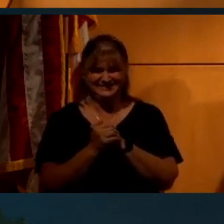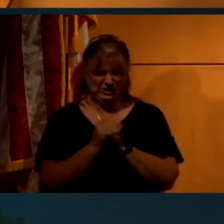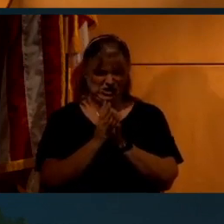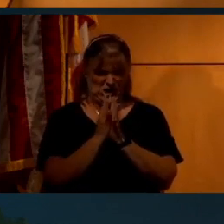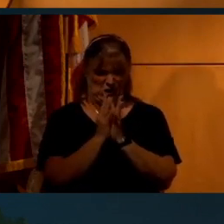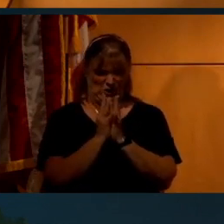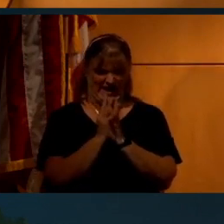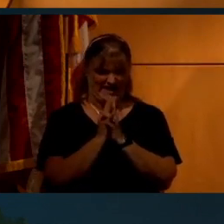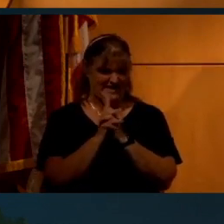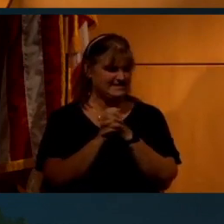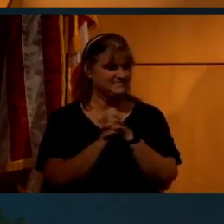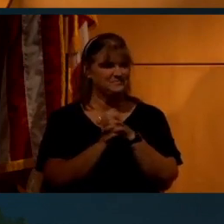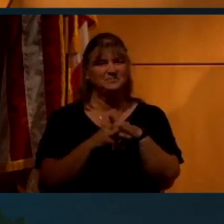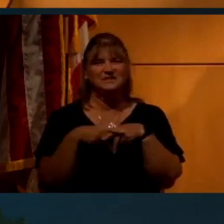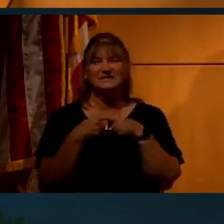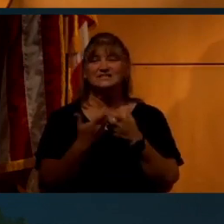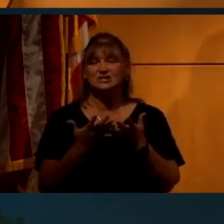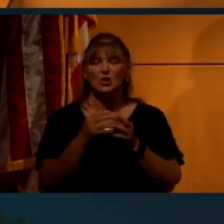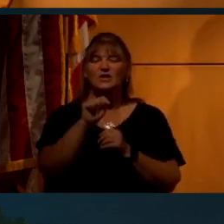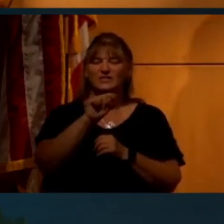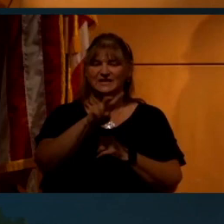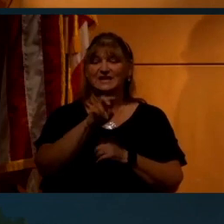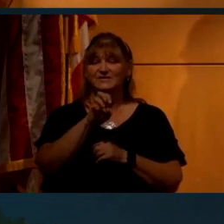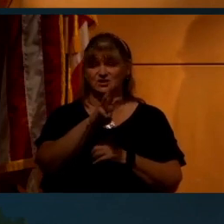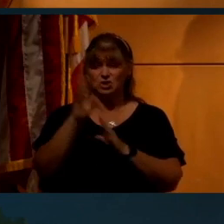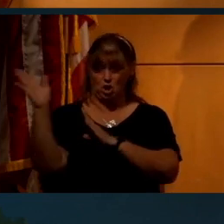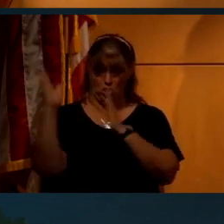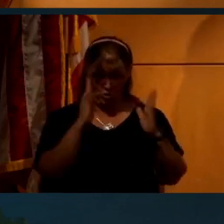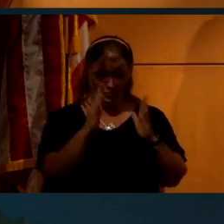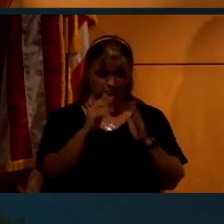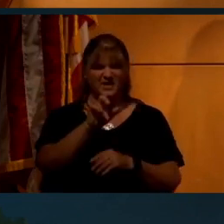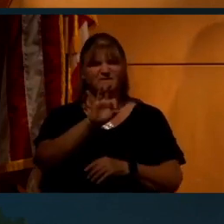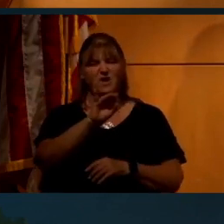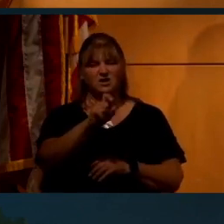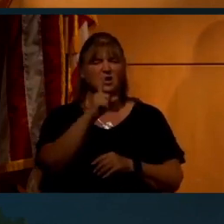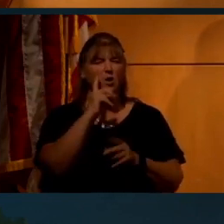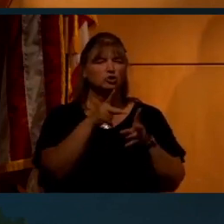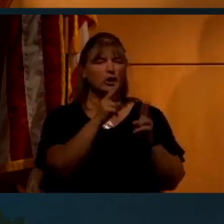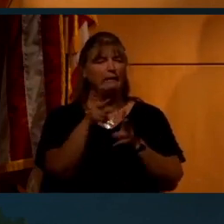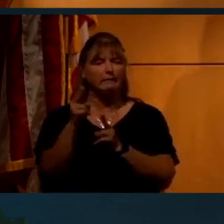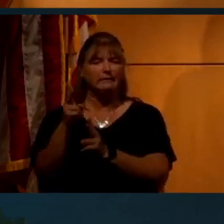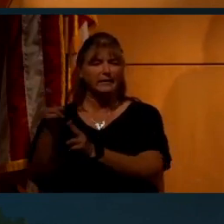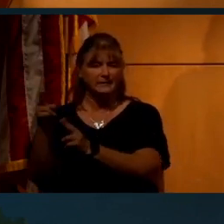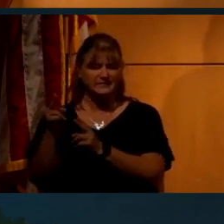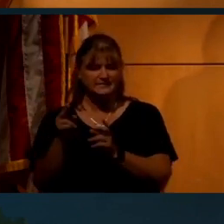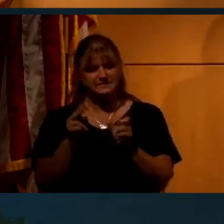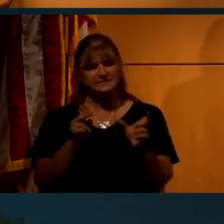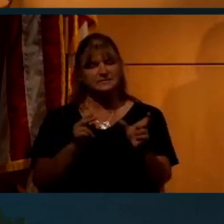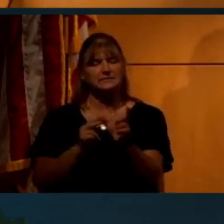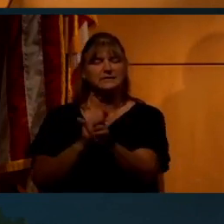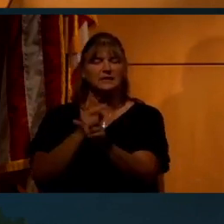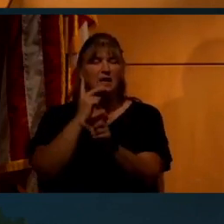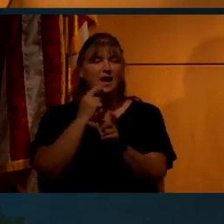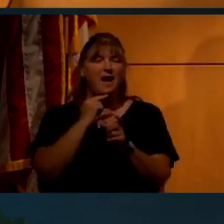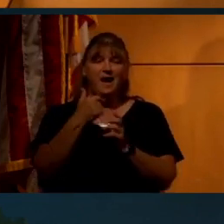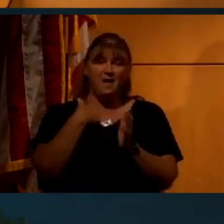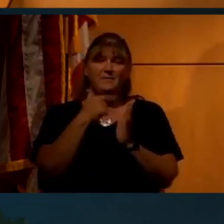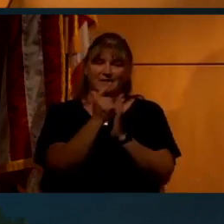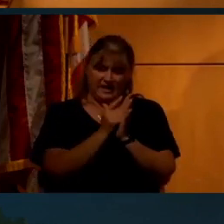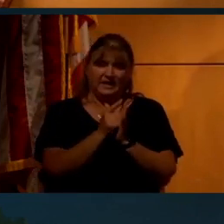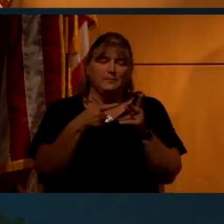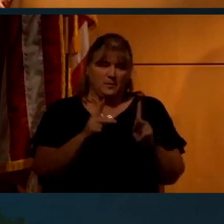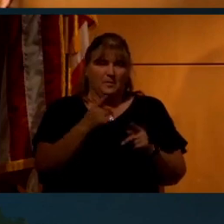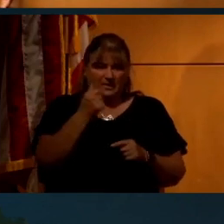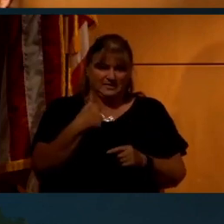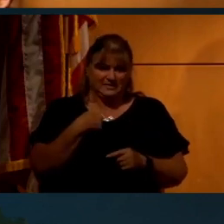Okay, so the TV show. I'm going to be showing clips from this show. I'm legally allowed to